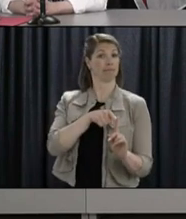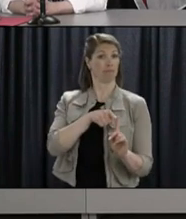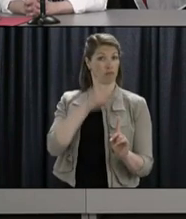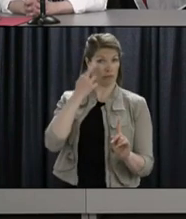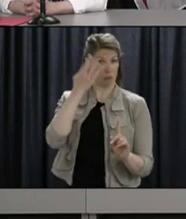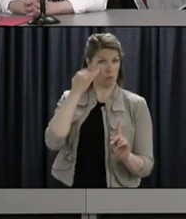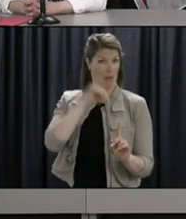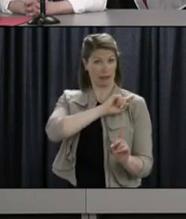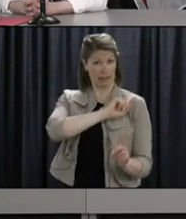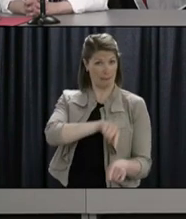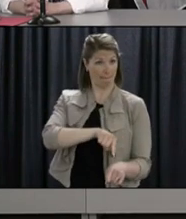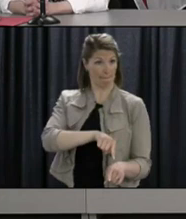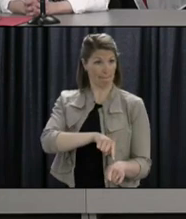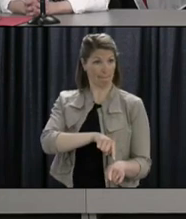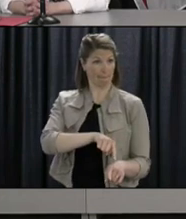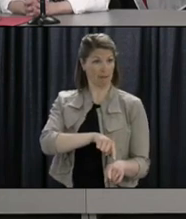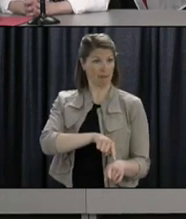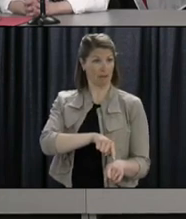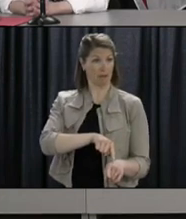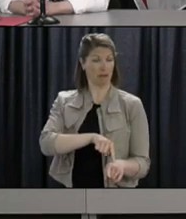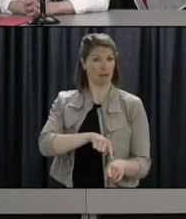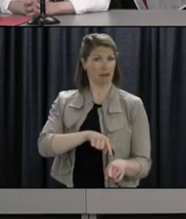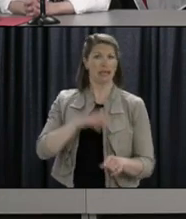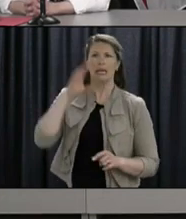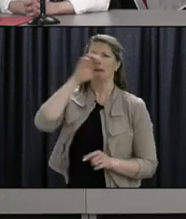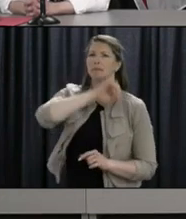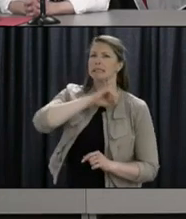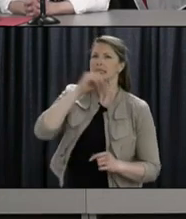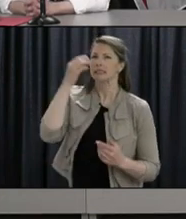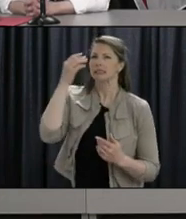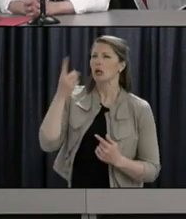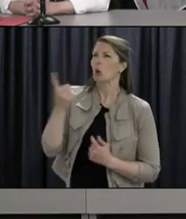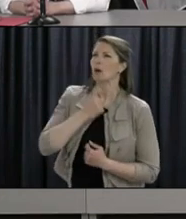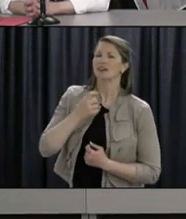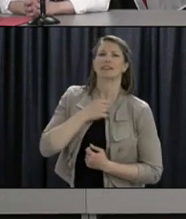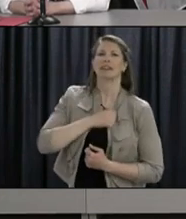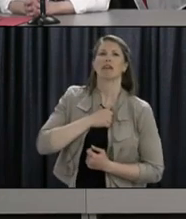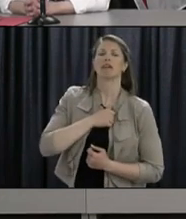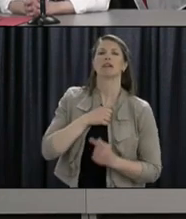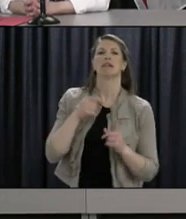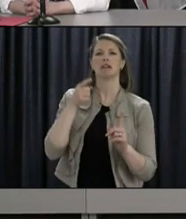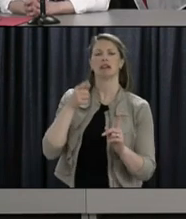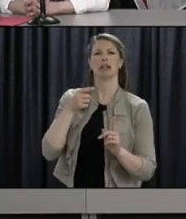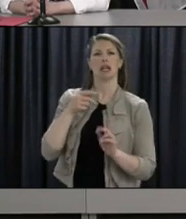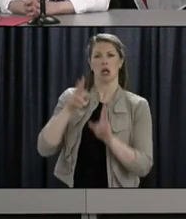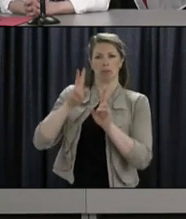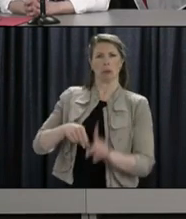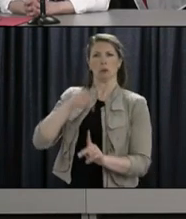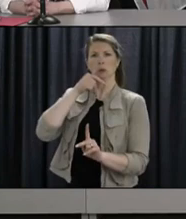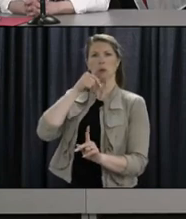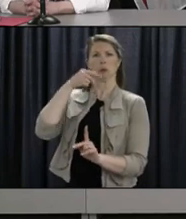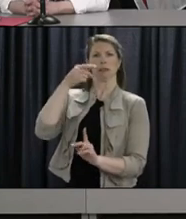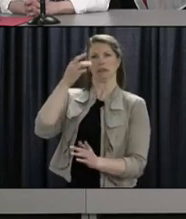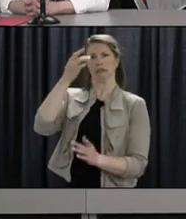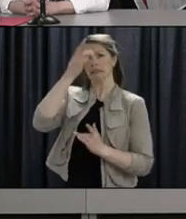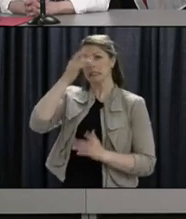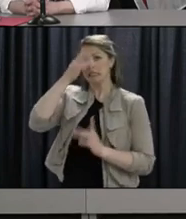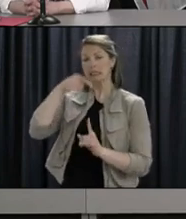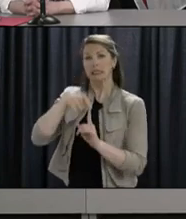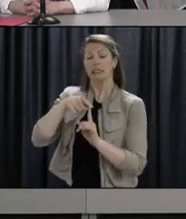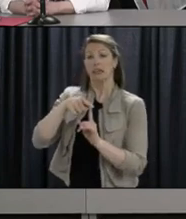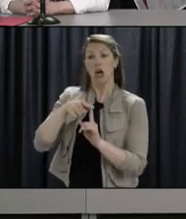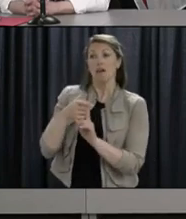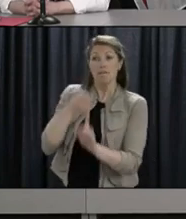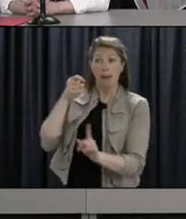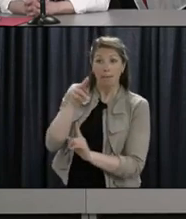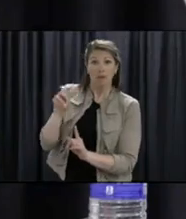brought them here. I'm sorry, Kellyanne, I missed that. Oh, sorry. I'm wondering if they're an essential worker or if they live